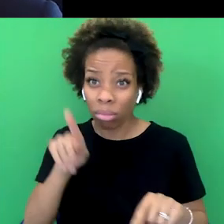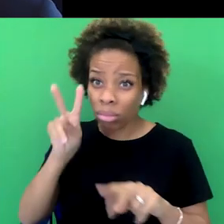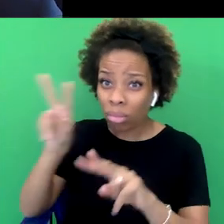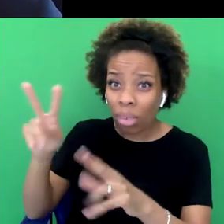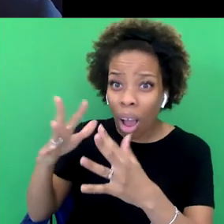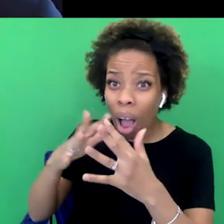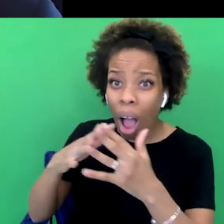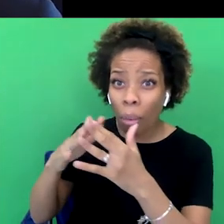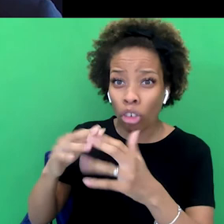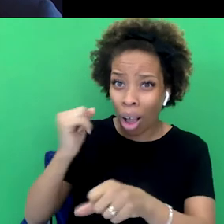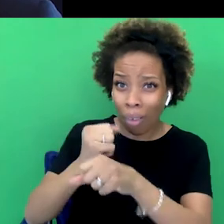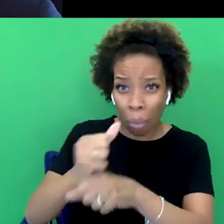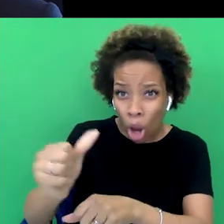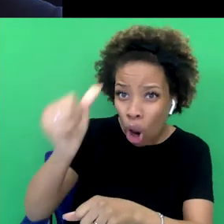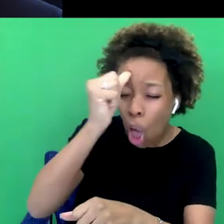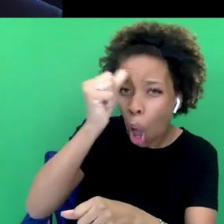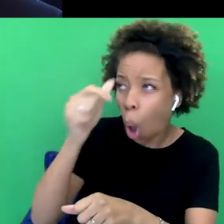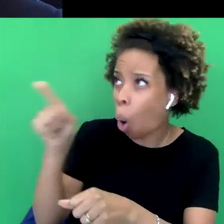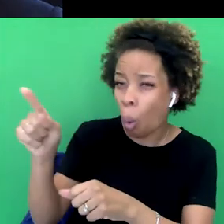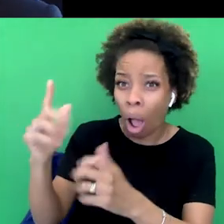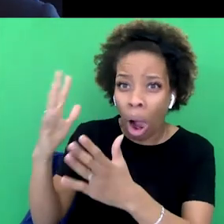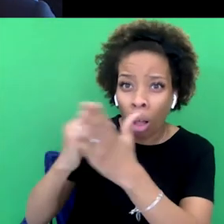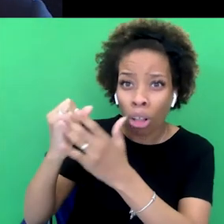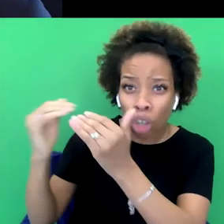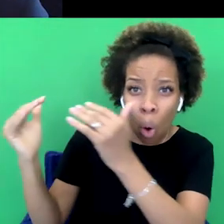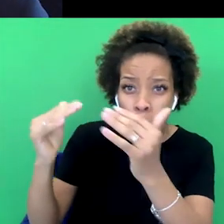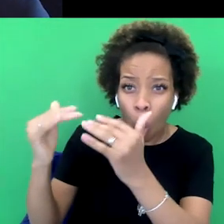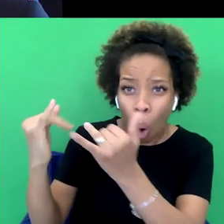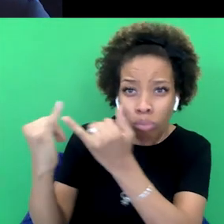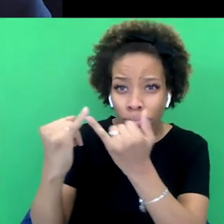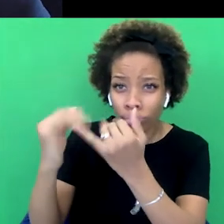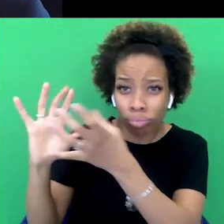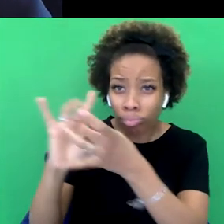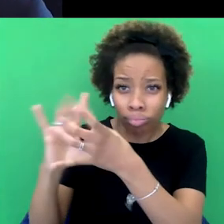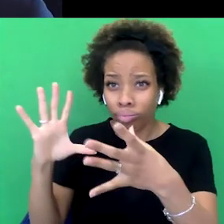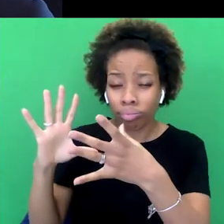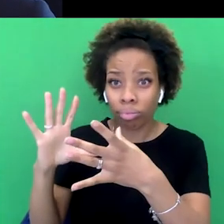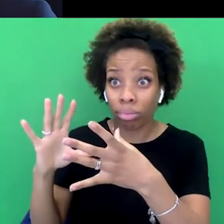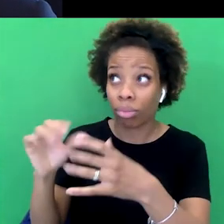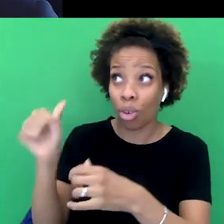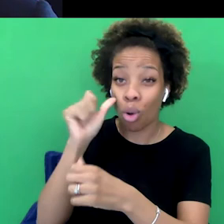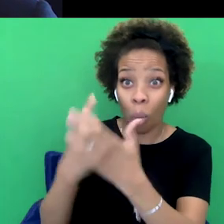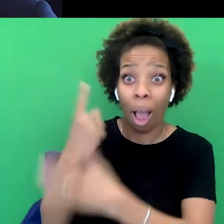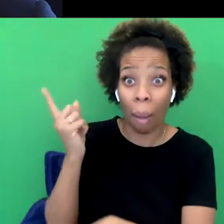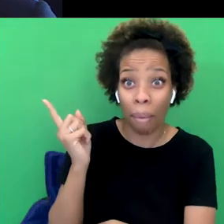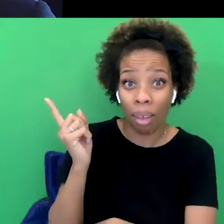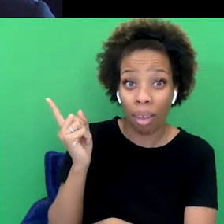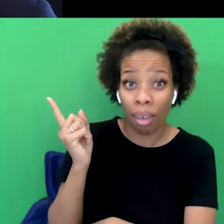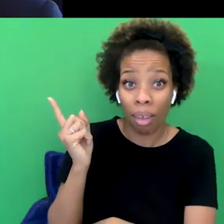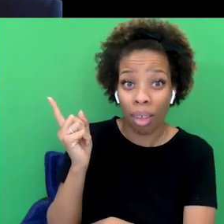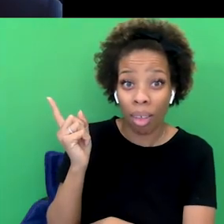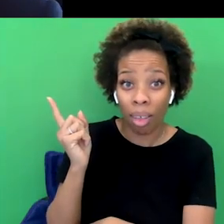They don't end in a good place, man. But rather than saying, we don't need to do that, and they don't need to do it, because they're doing really well in the polls.